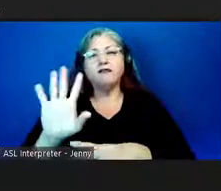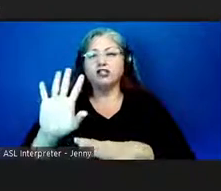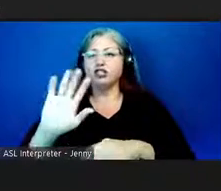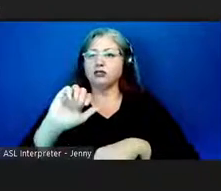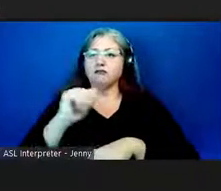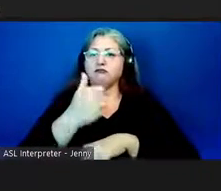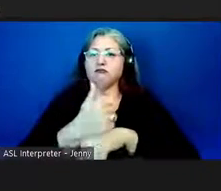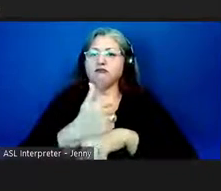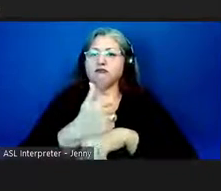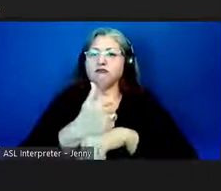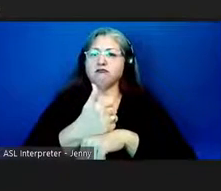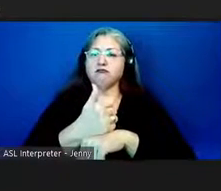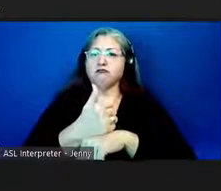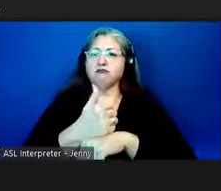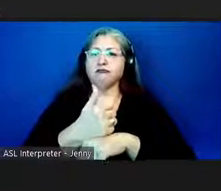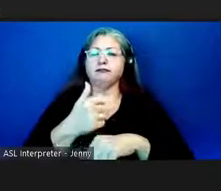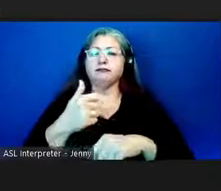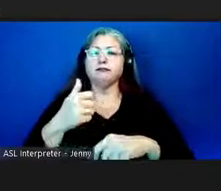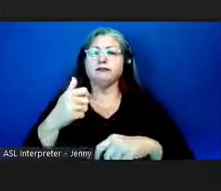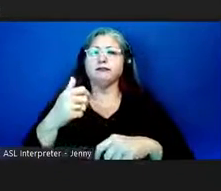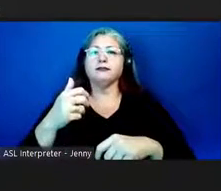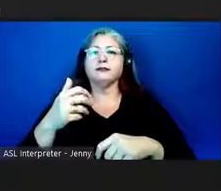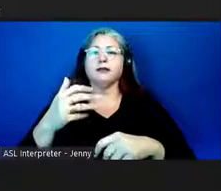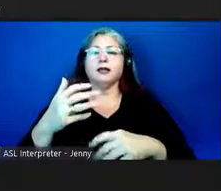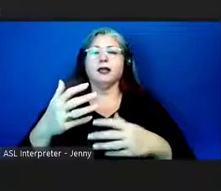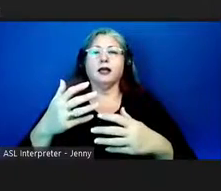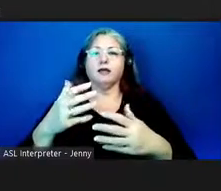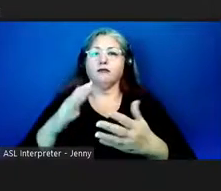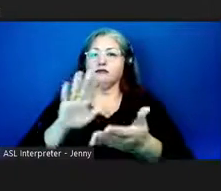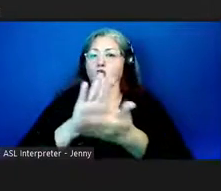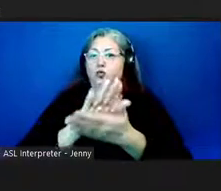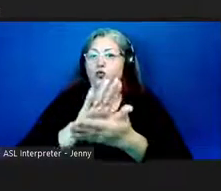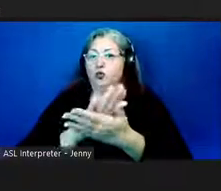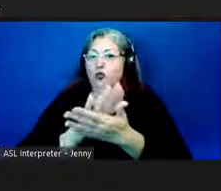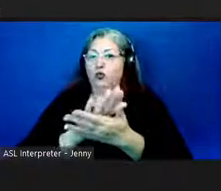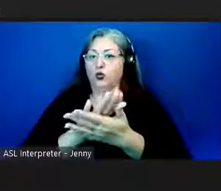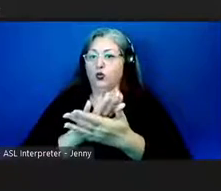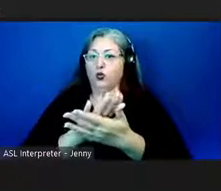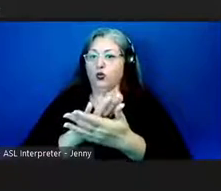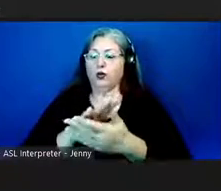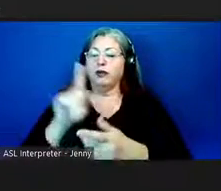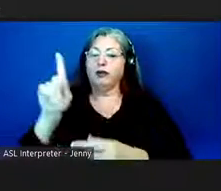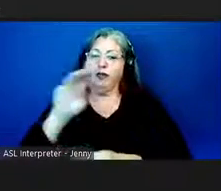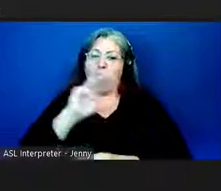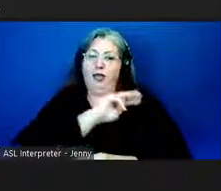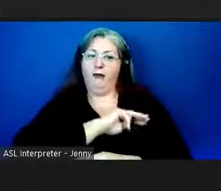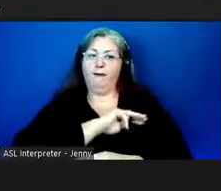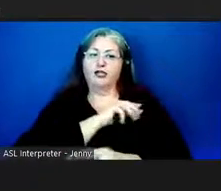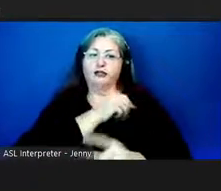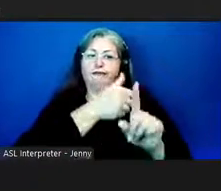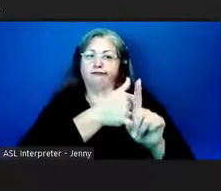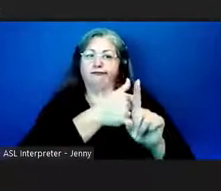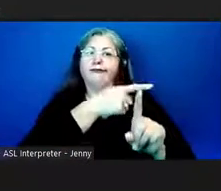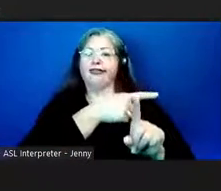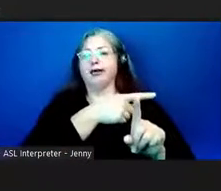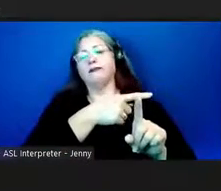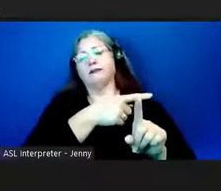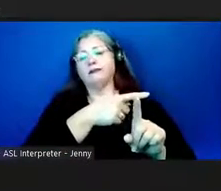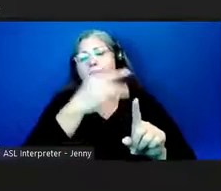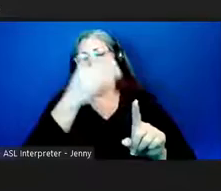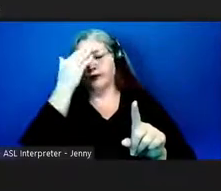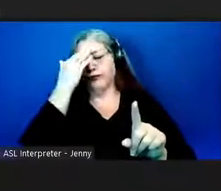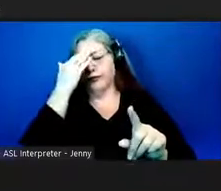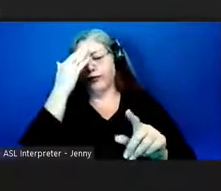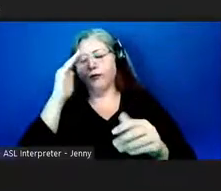a a school and the missionaries were the ones who of course understood